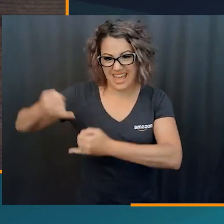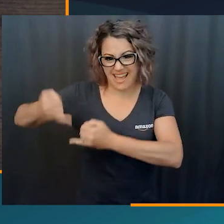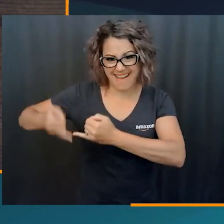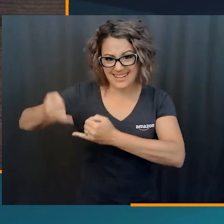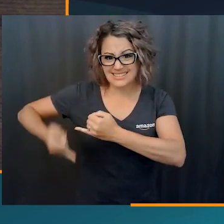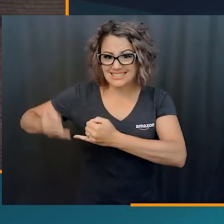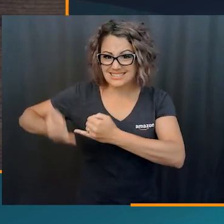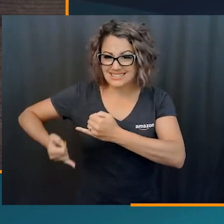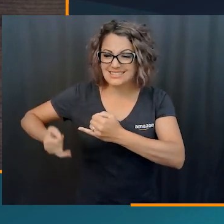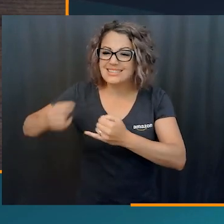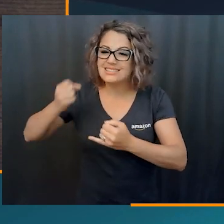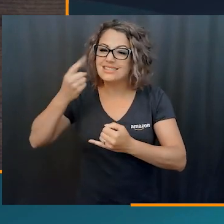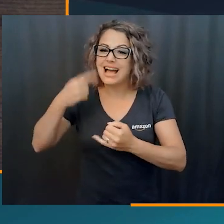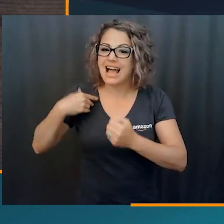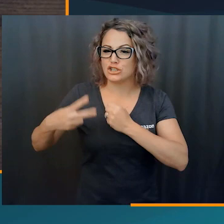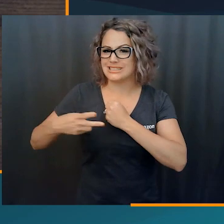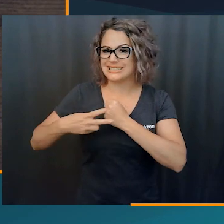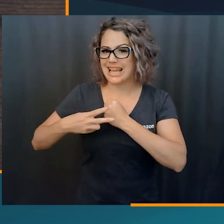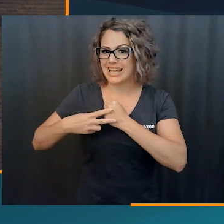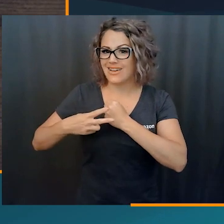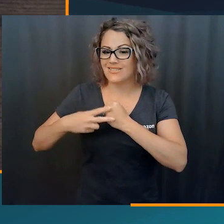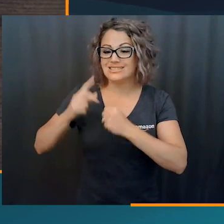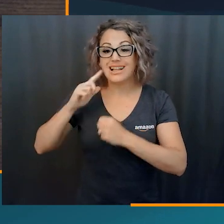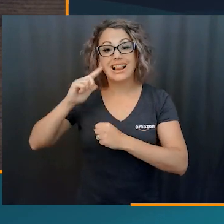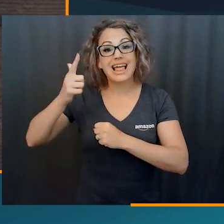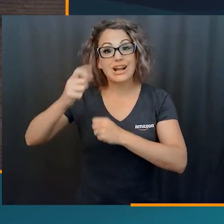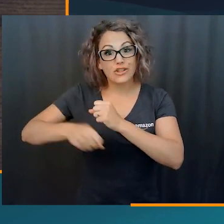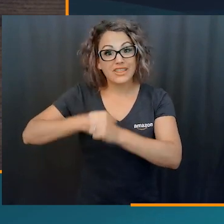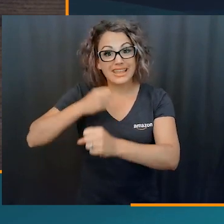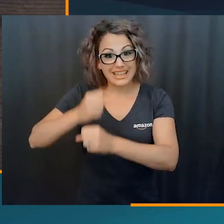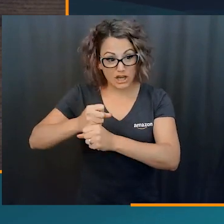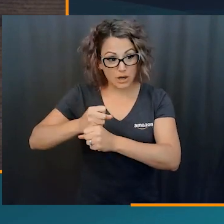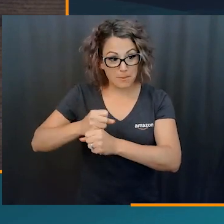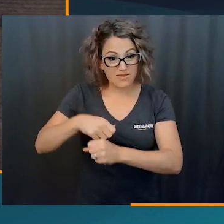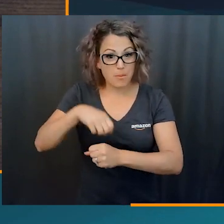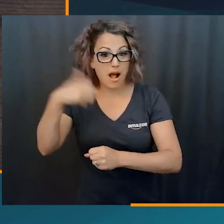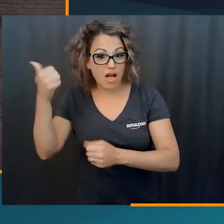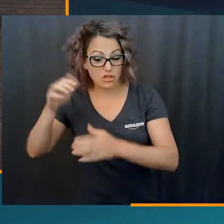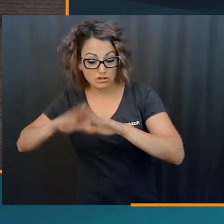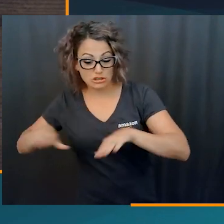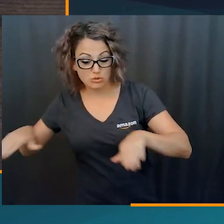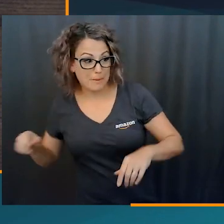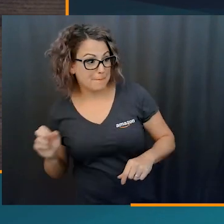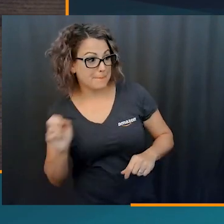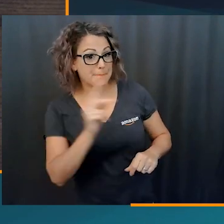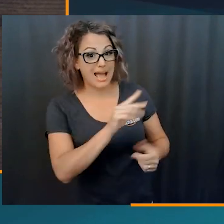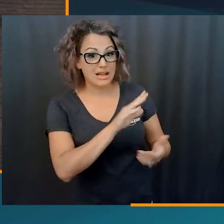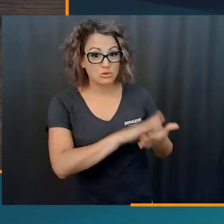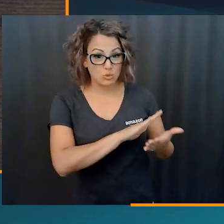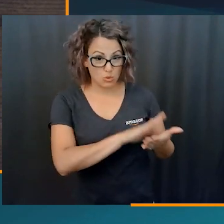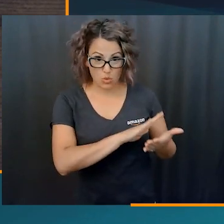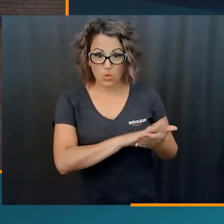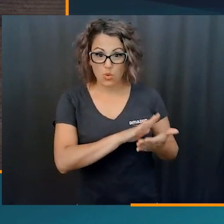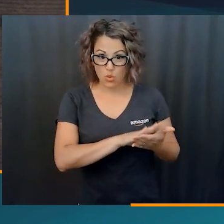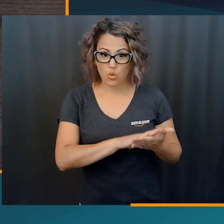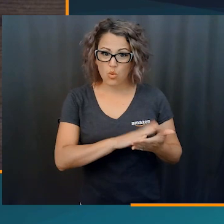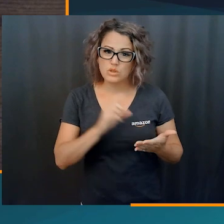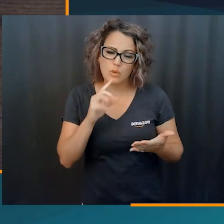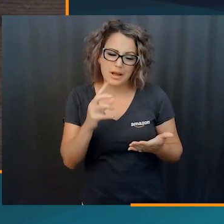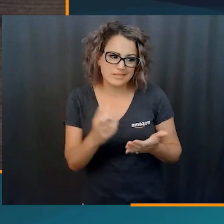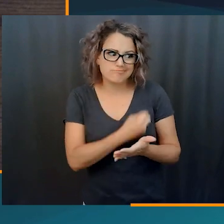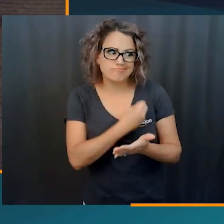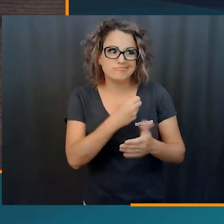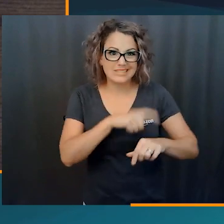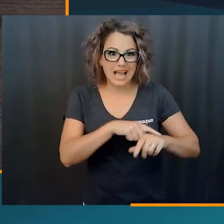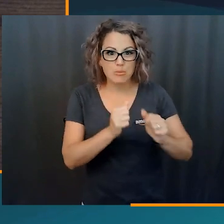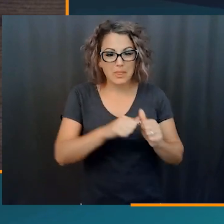weeks, um, that, um, was, was right there at the end that I was able to save, um, until a little bit later in the year before my other, uh, children went